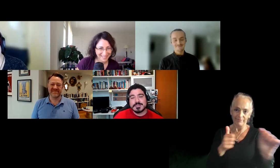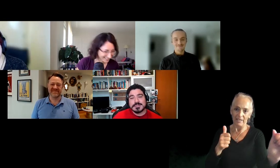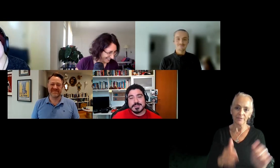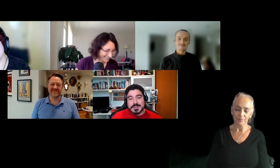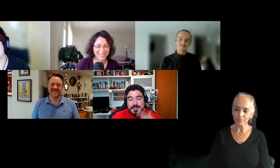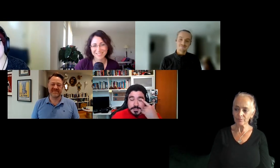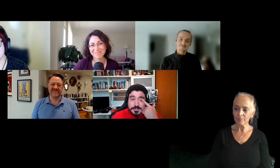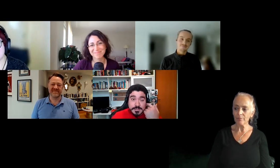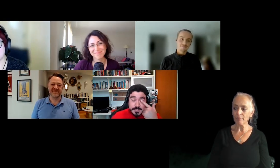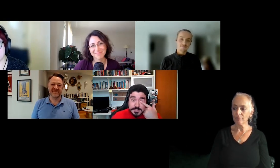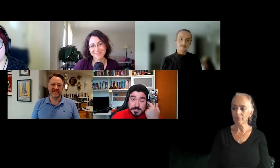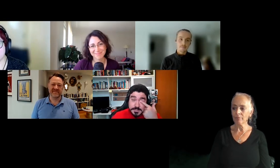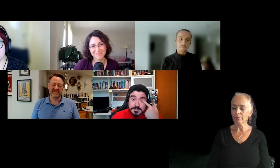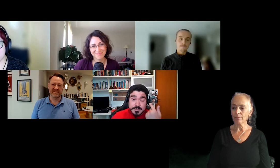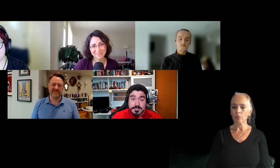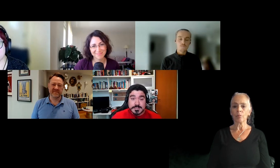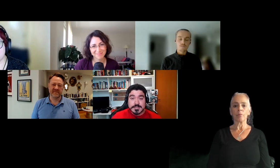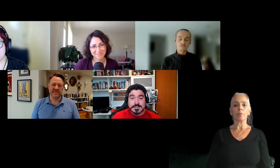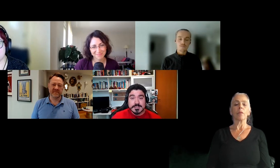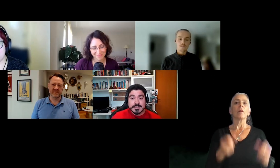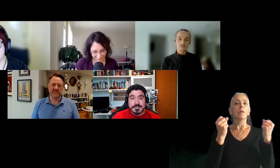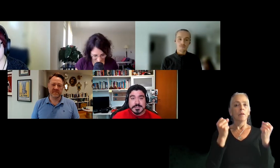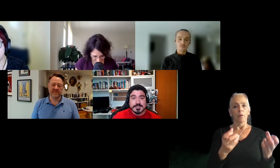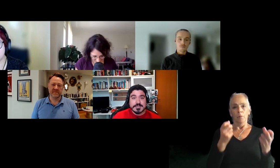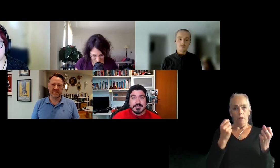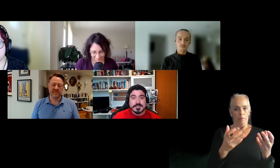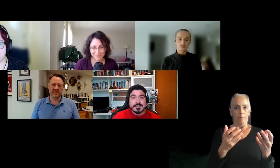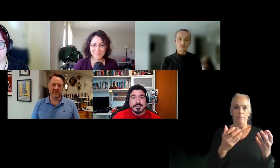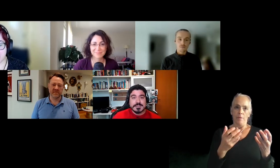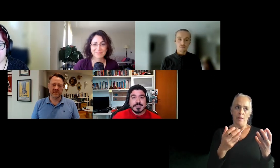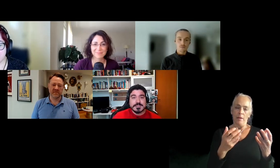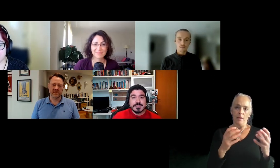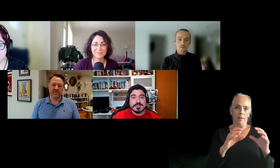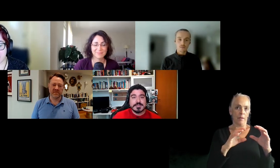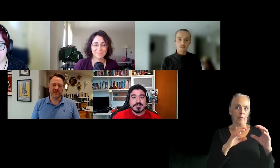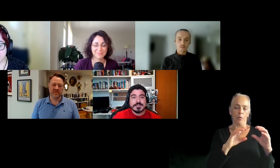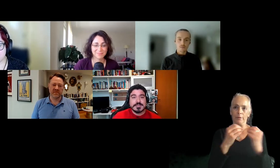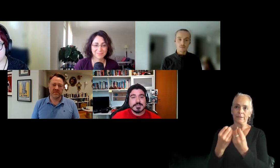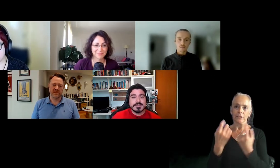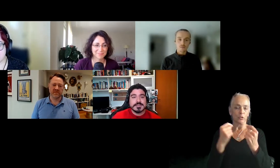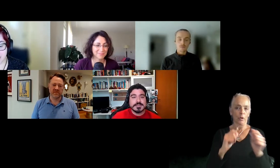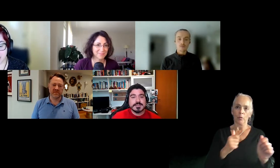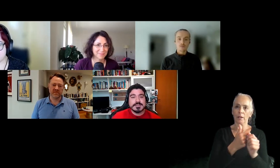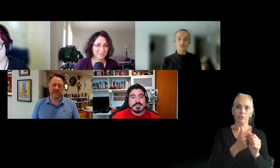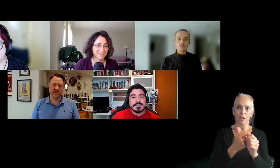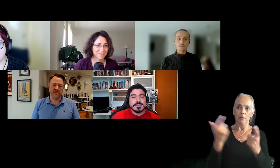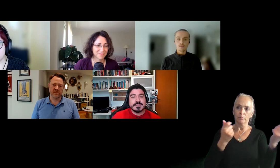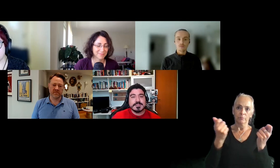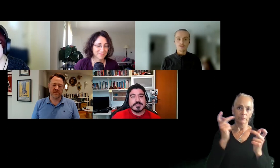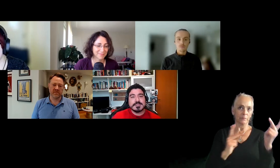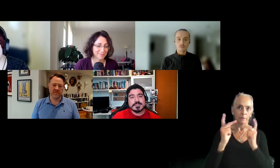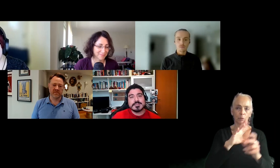Yeah. There's some initiatives that are trying to catch up, making, uh, people getting, uh, into the gaming industry, at least offering